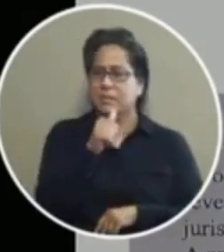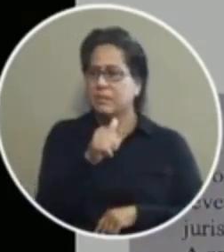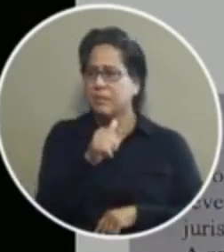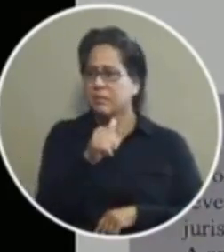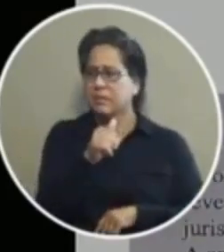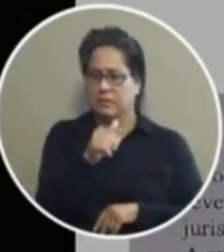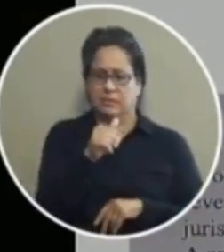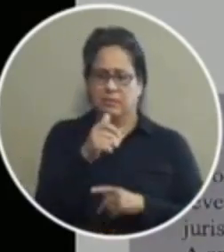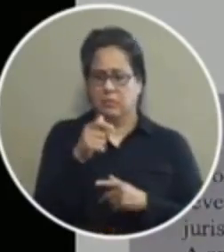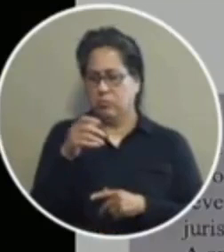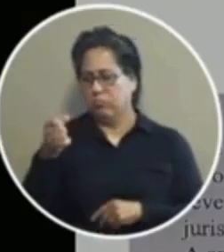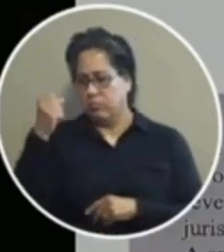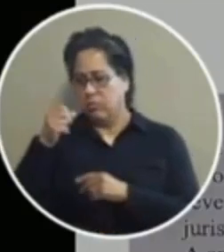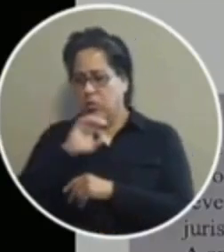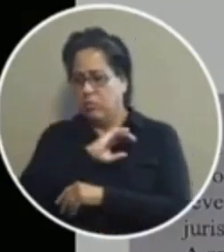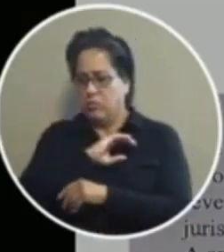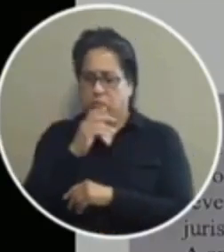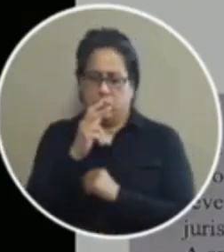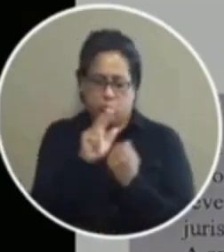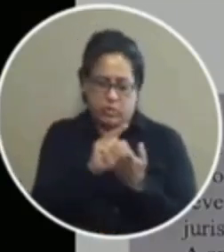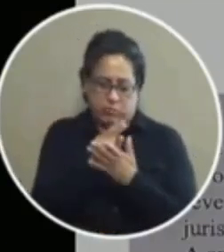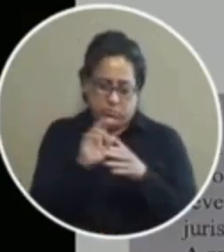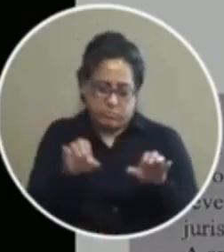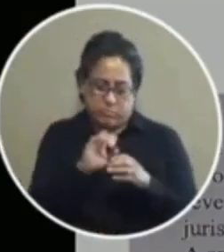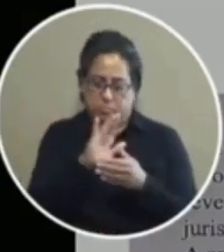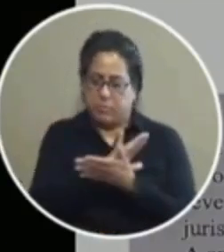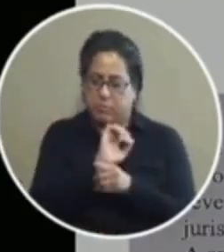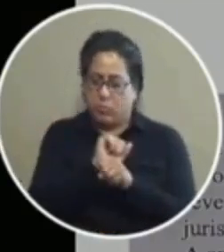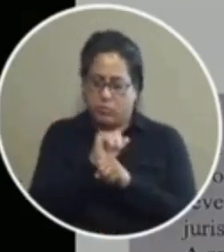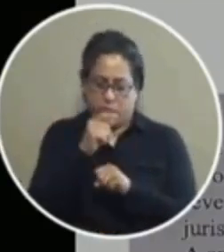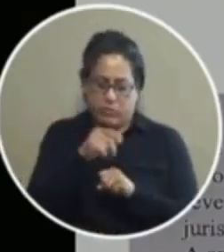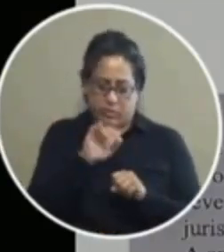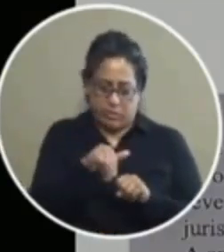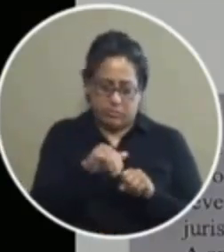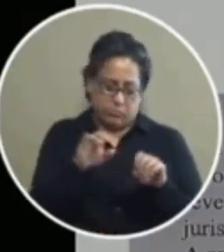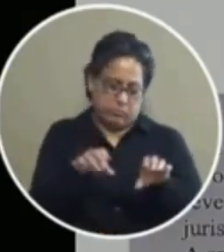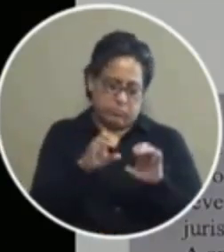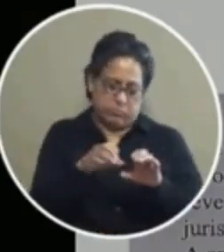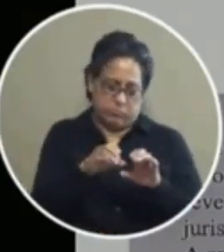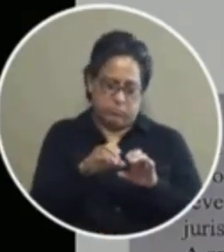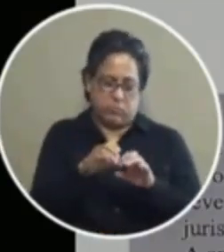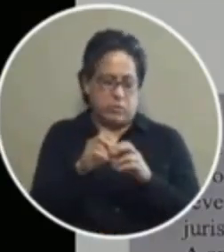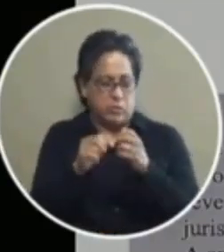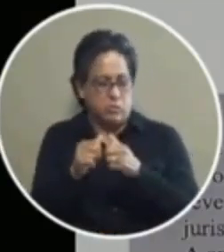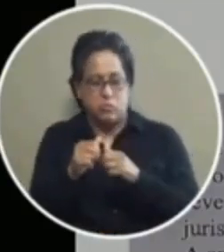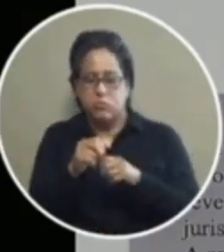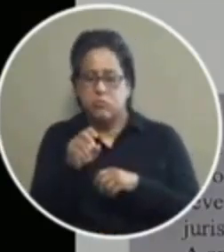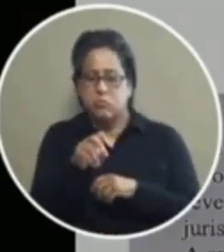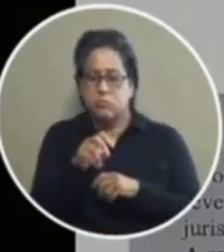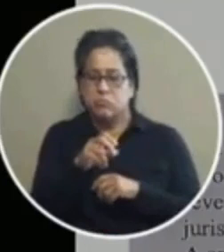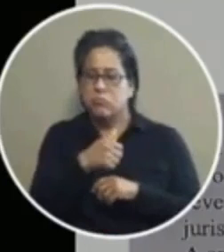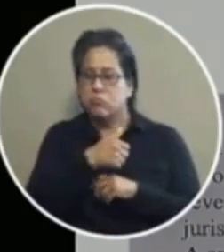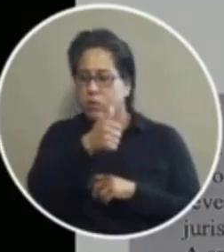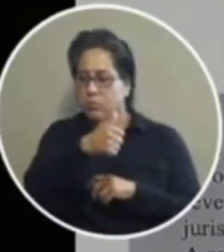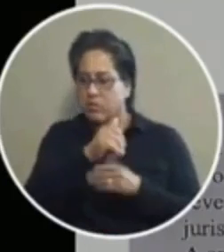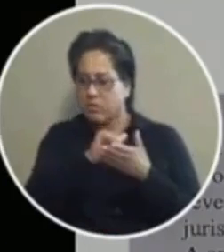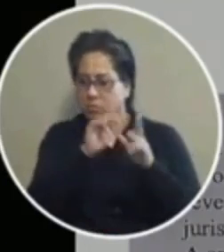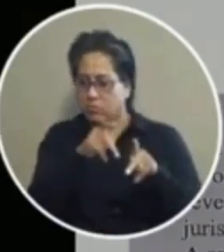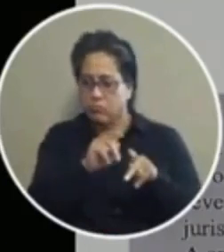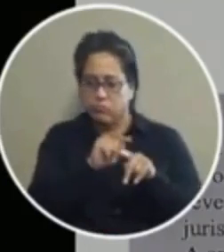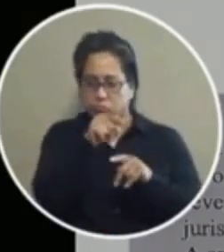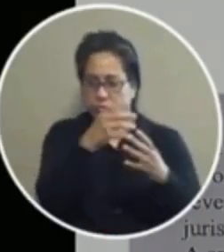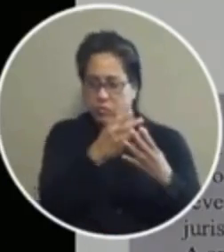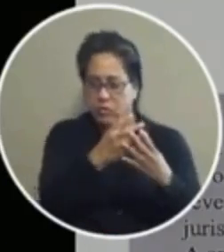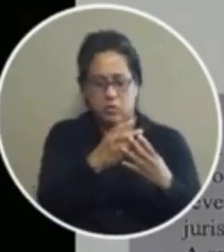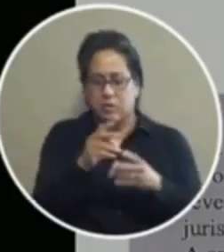pulling officers off the streets for three hours doing paperwork and then having them to transport the person down to the jail we need to keep